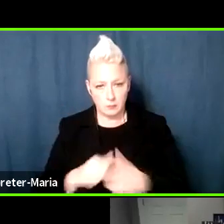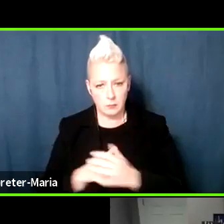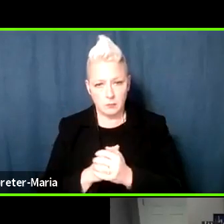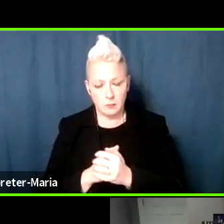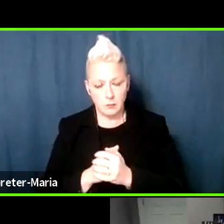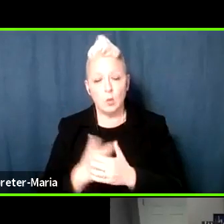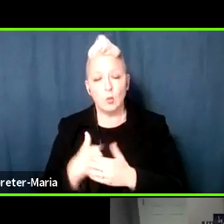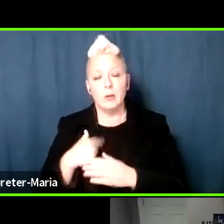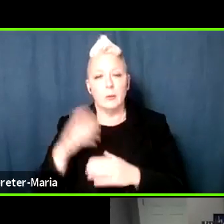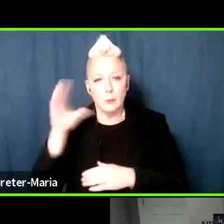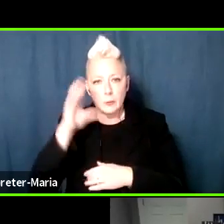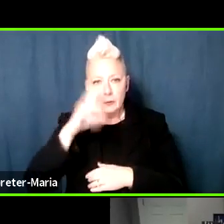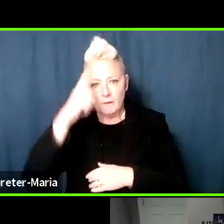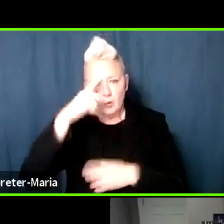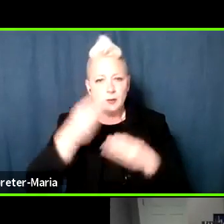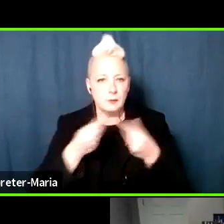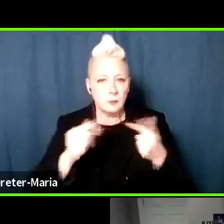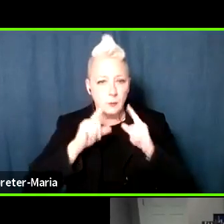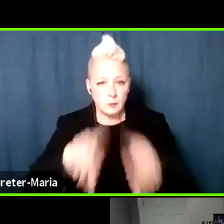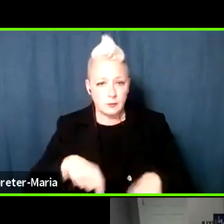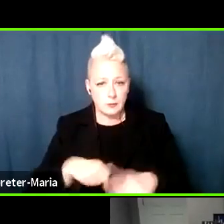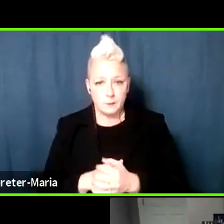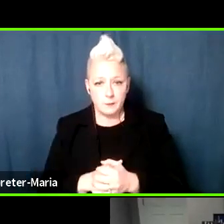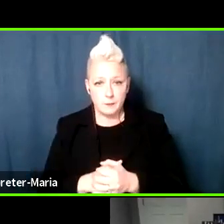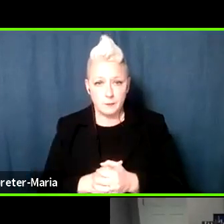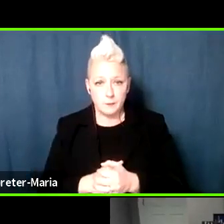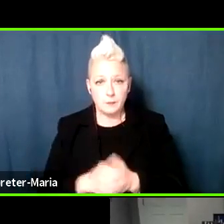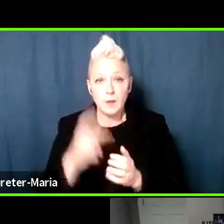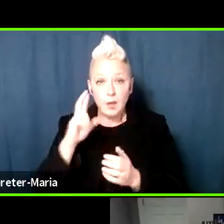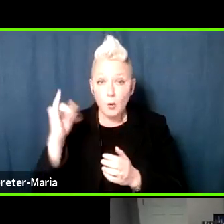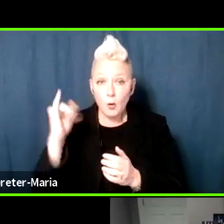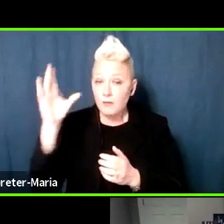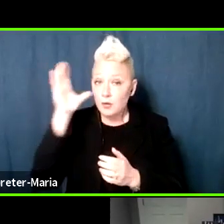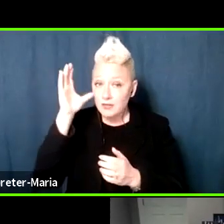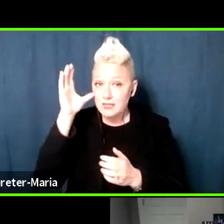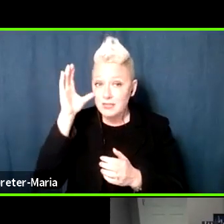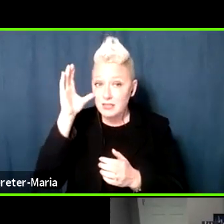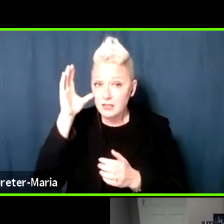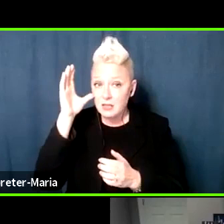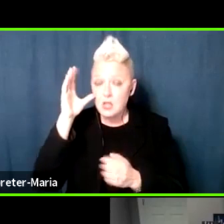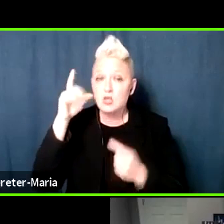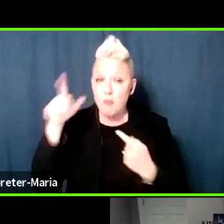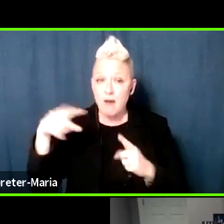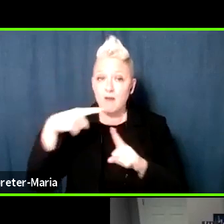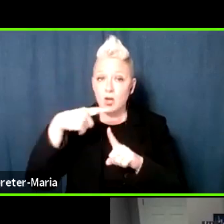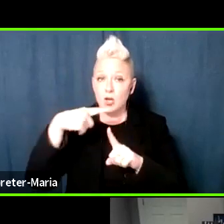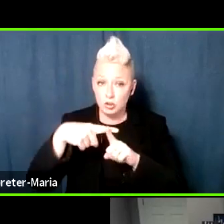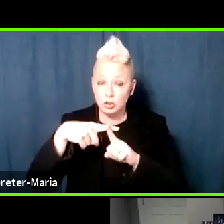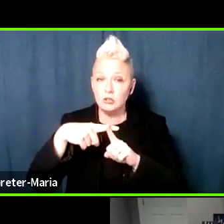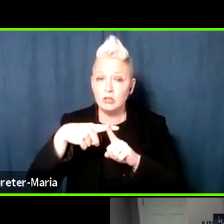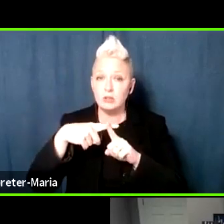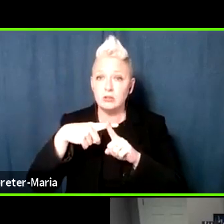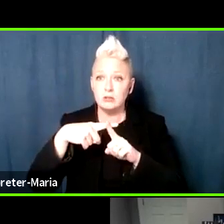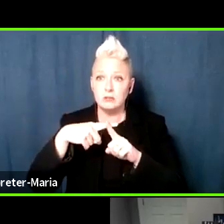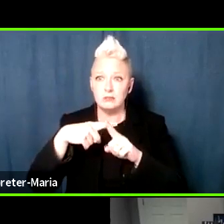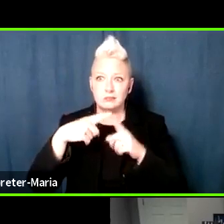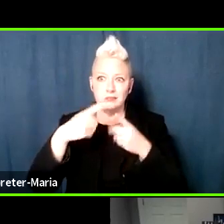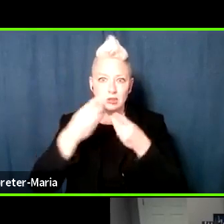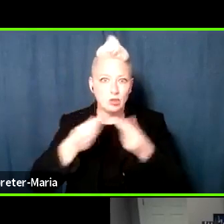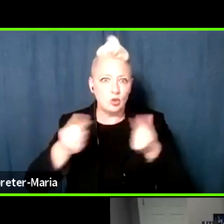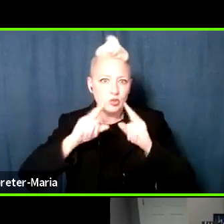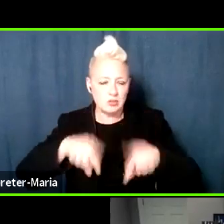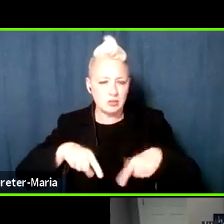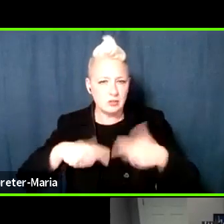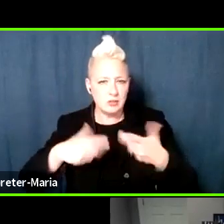solutions. I hope that anyone who is listening has constructive solutions to put on the table, whether they're legislative